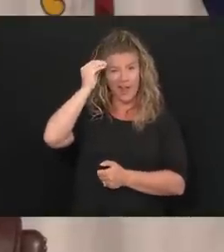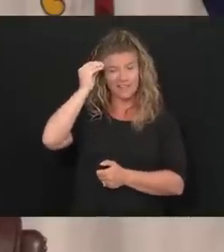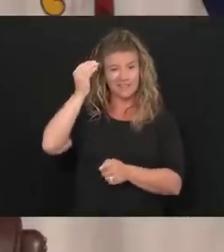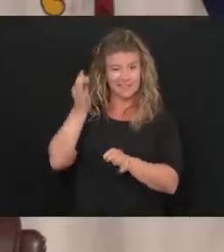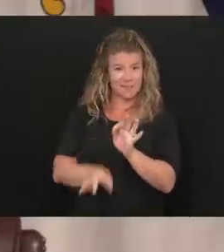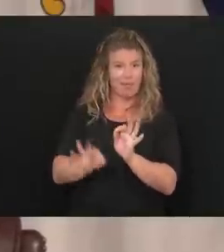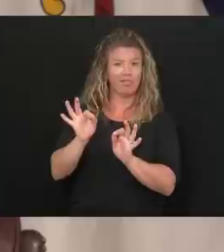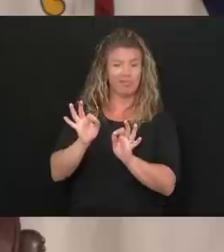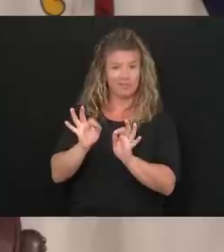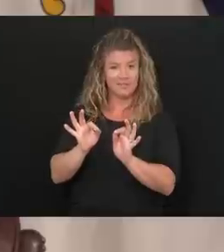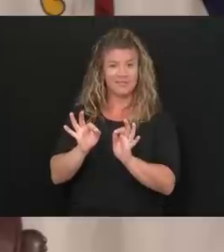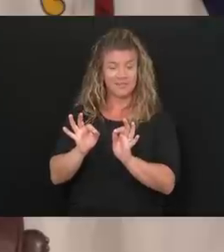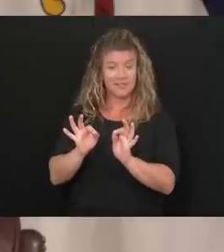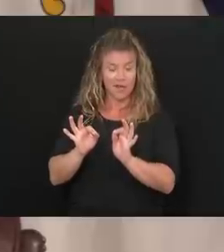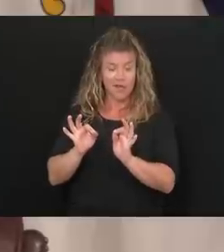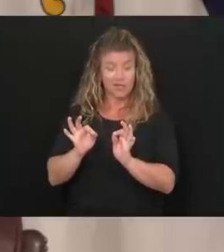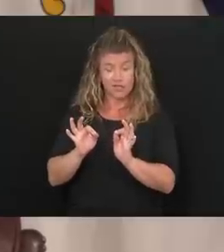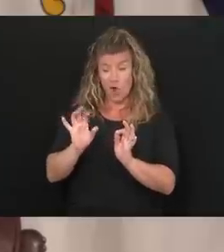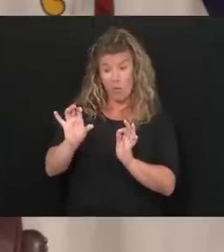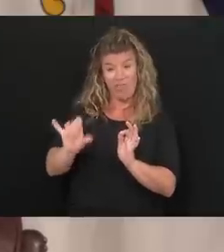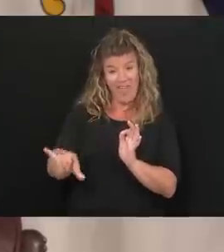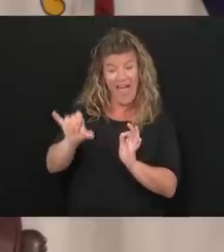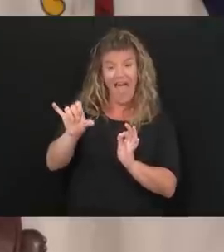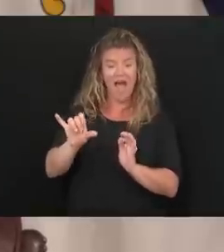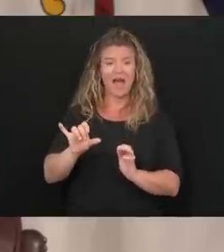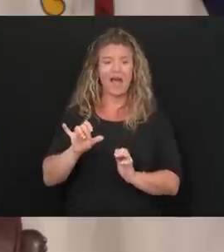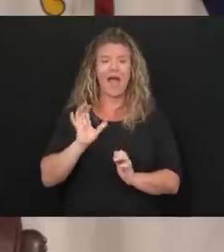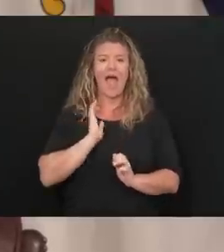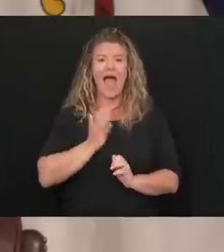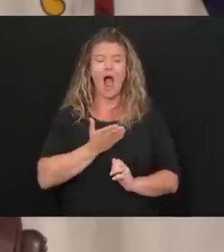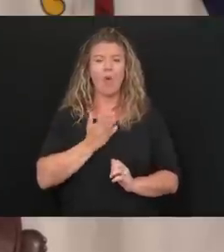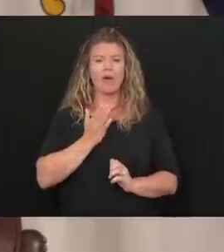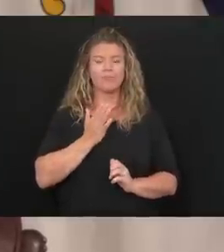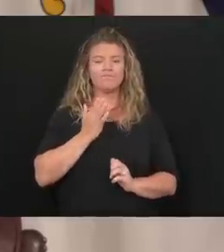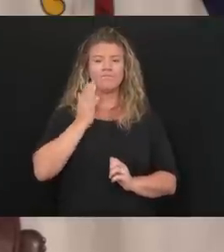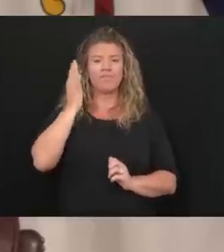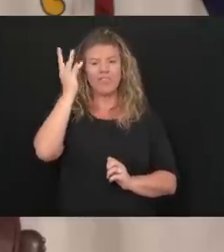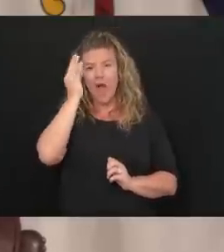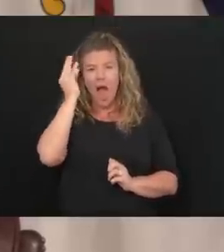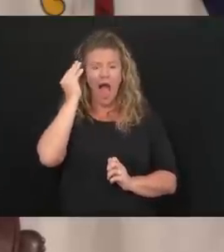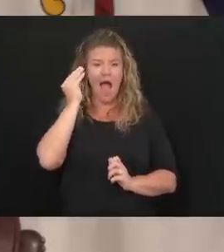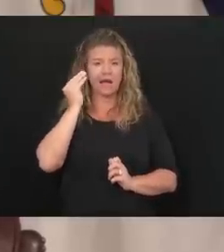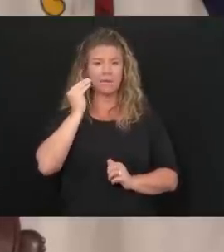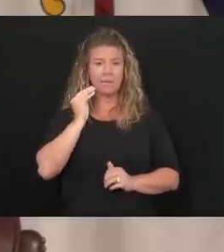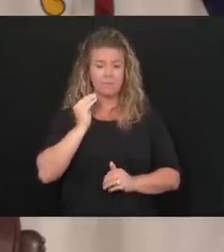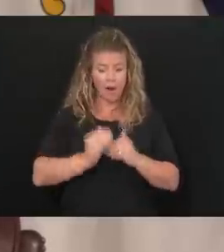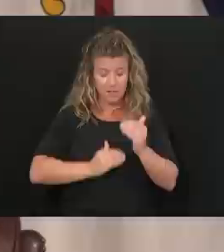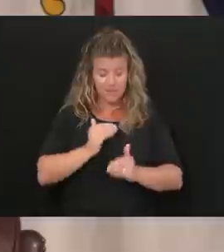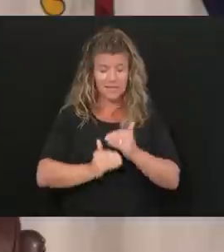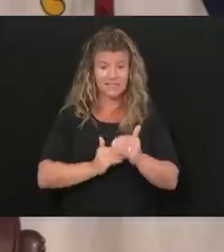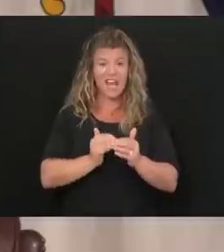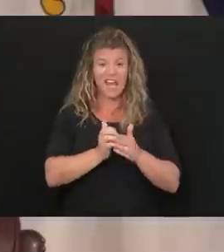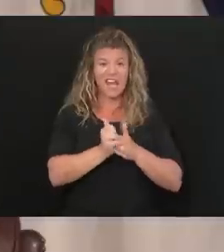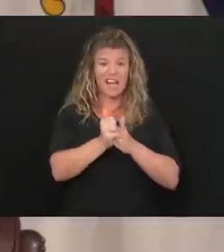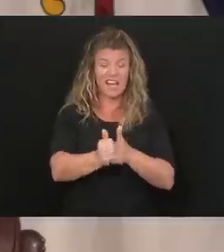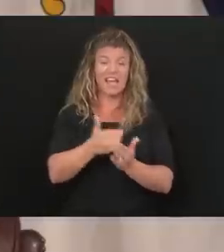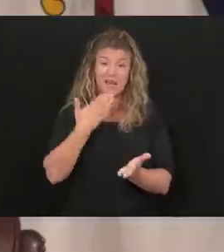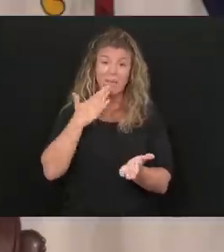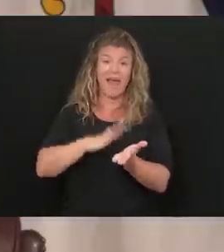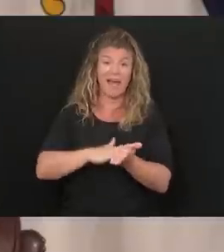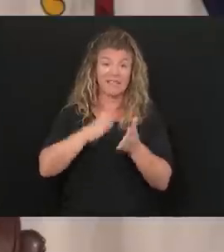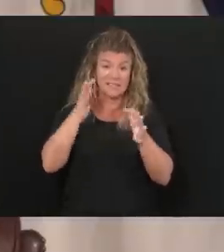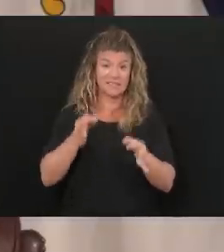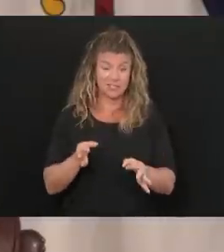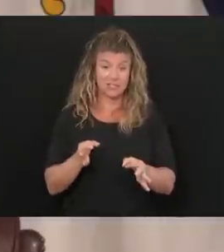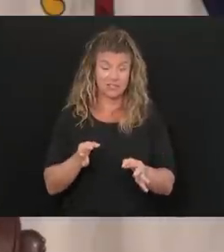you know, our conditioning from time to time can lead us to horrendously bad decisions. You know, there's been